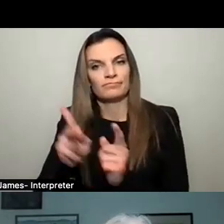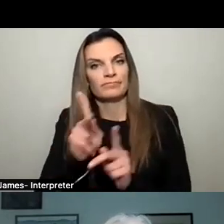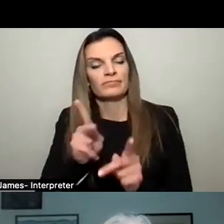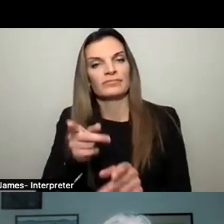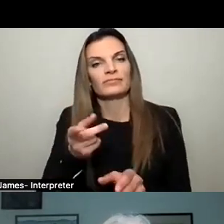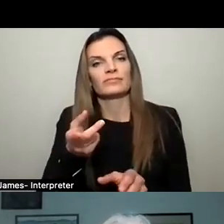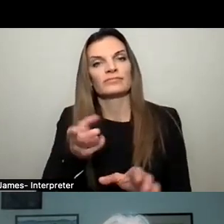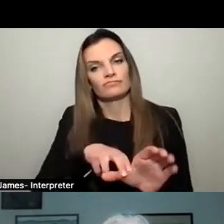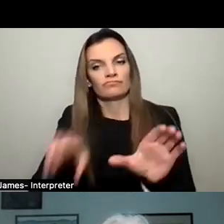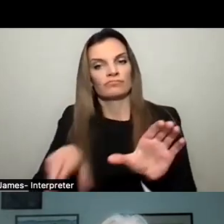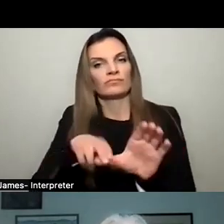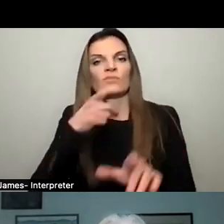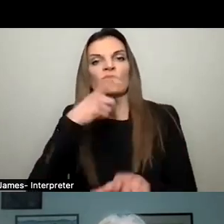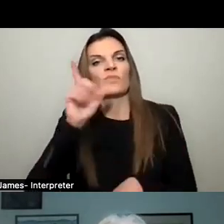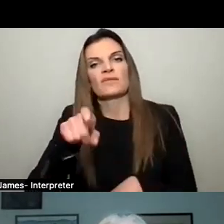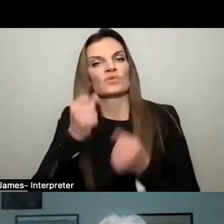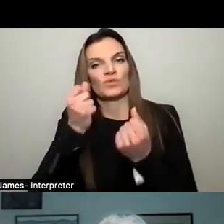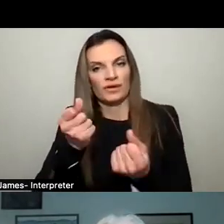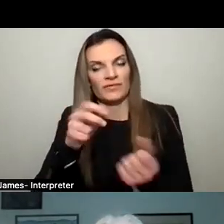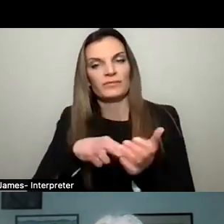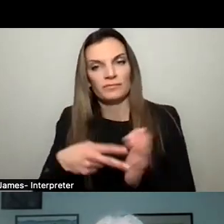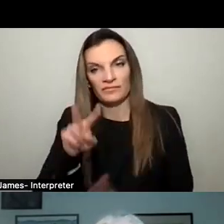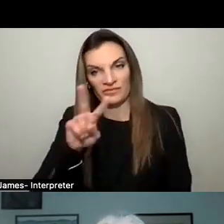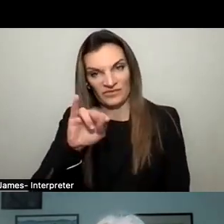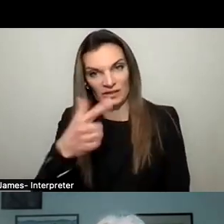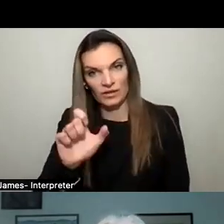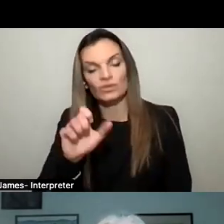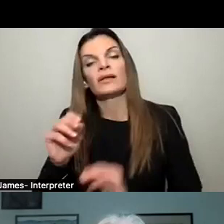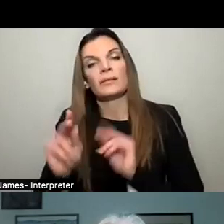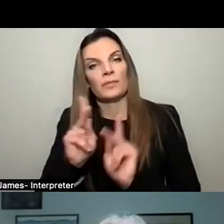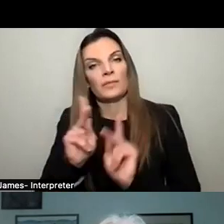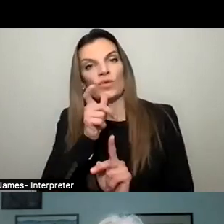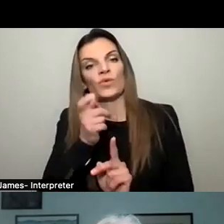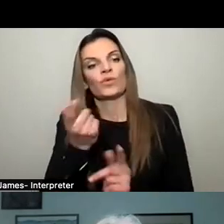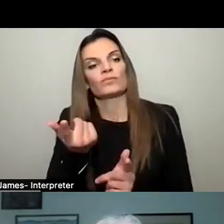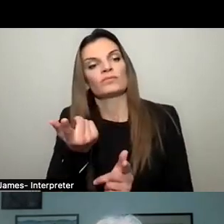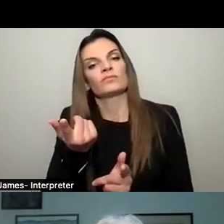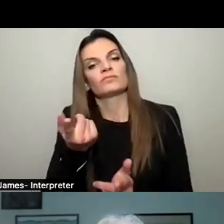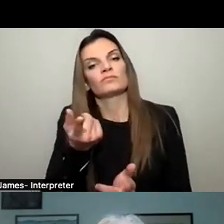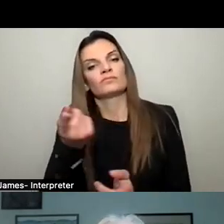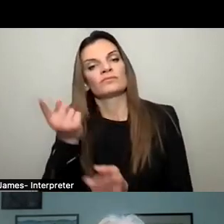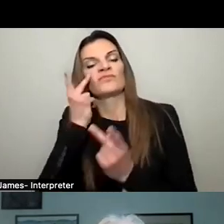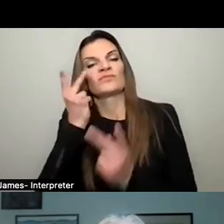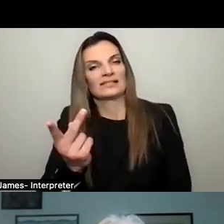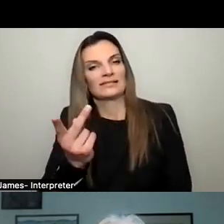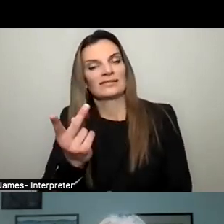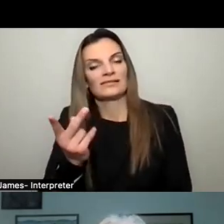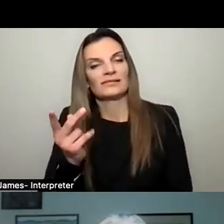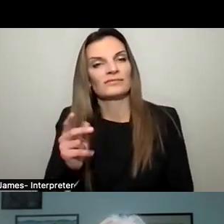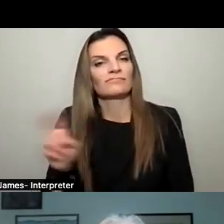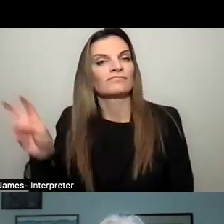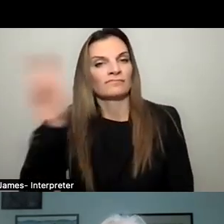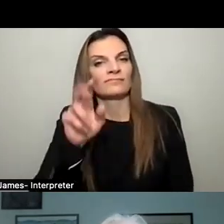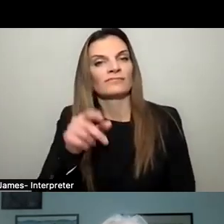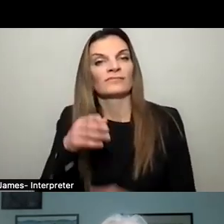and not have to drive. So that's both village residents and people coming in from out of town. Clearly, in those in the peak